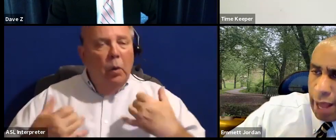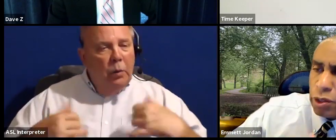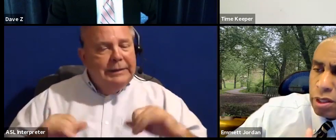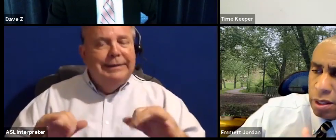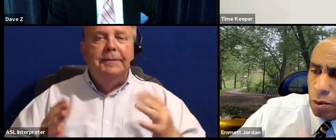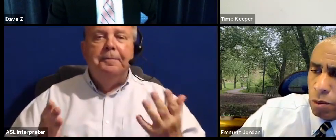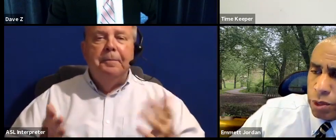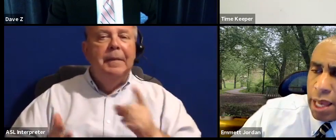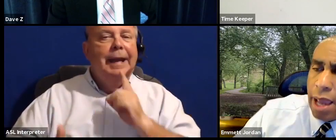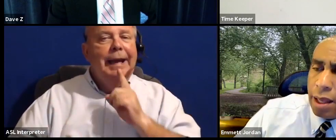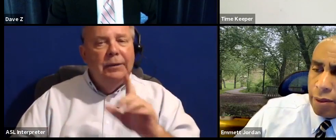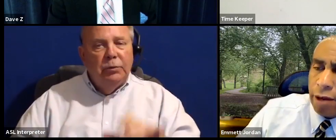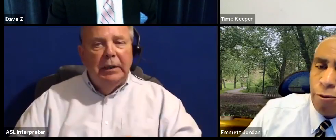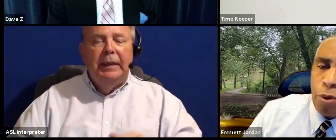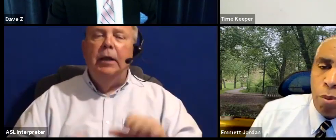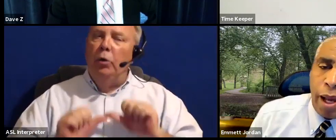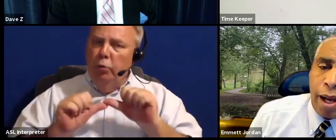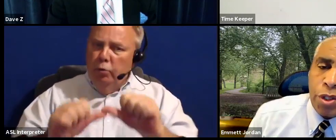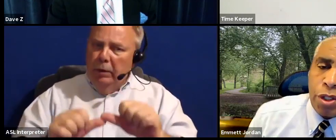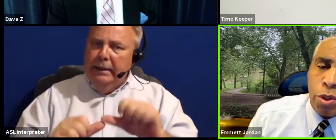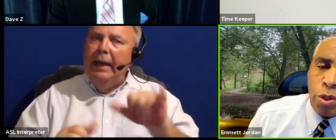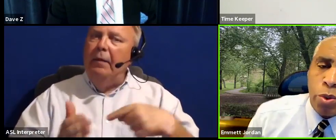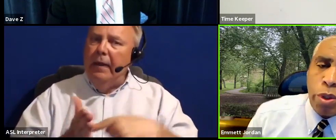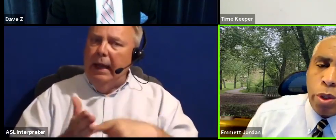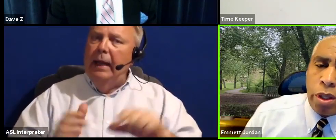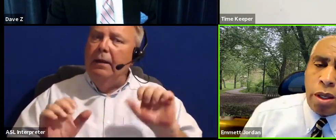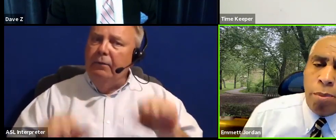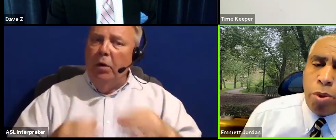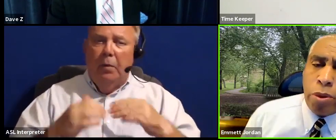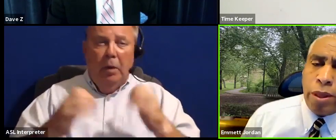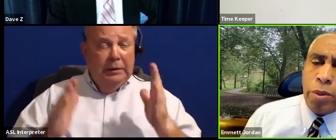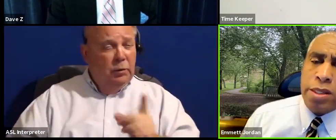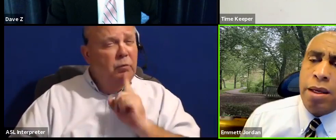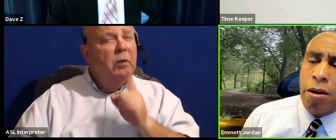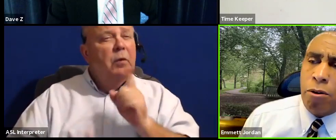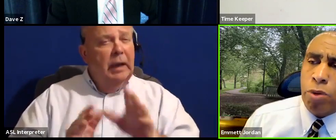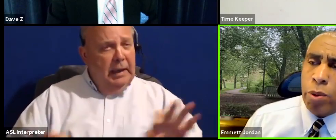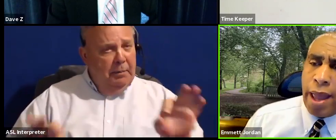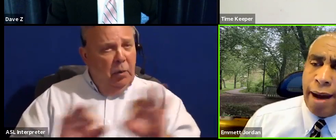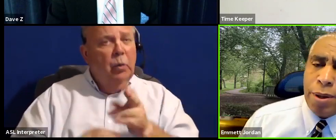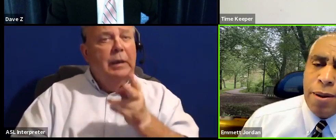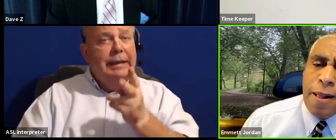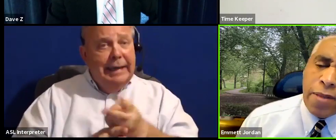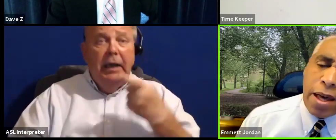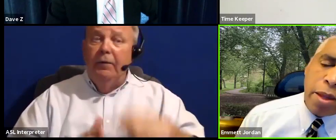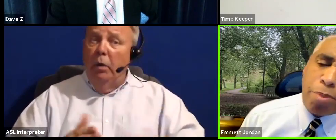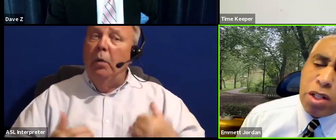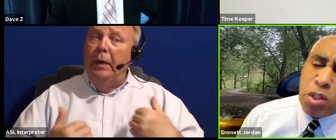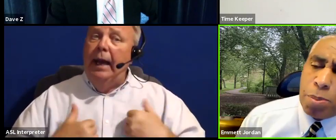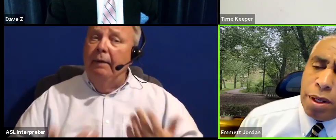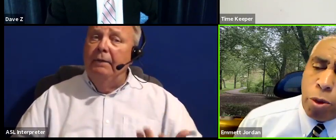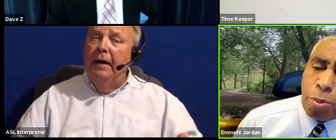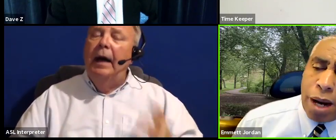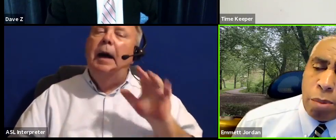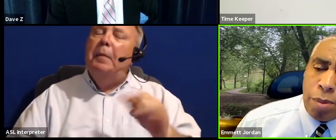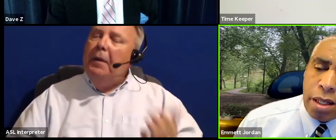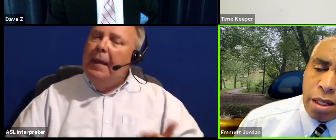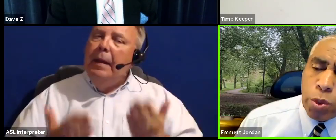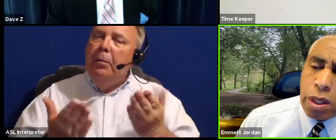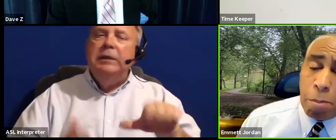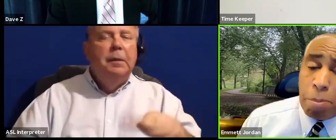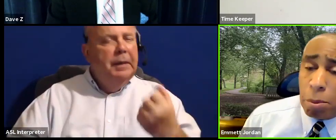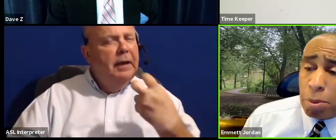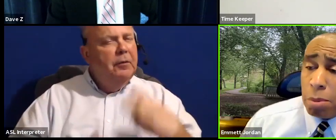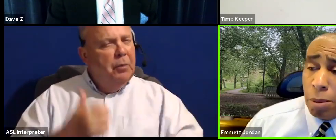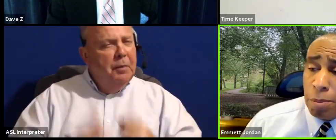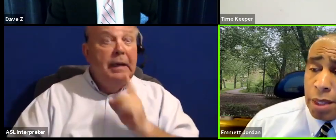we're actually retaining that affordable housing. So it's really, really important that we take care of what we have. But that brings up another problem. And